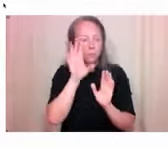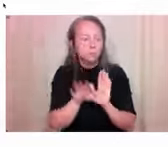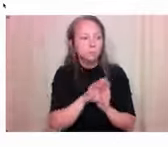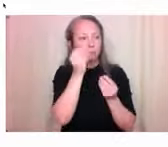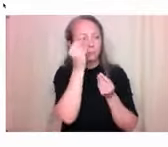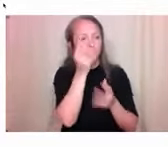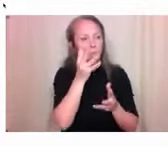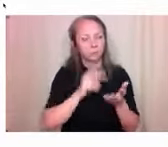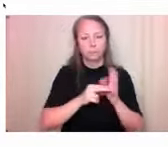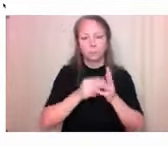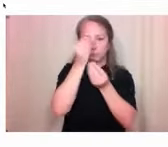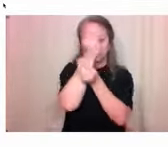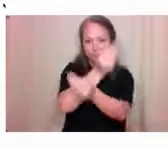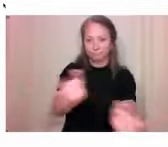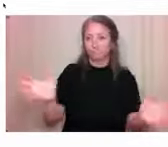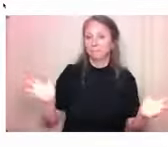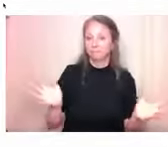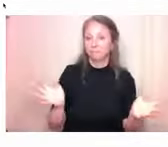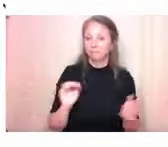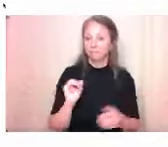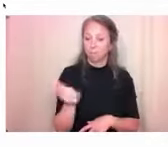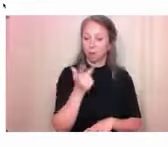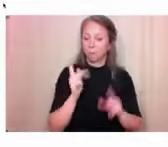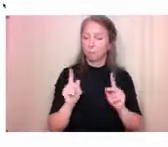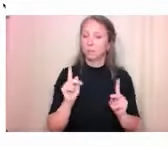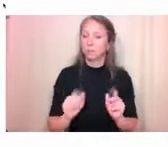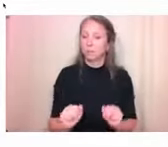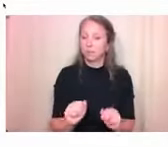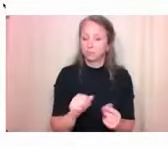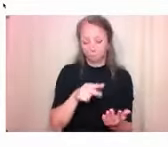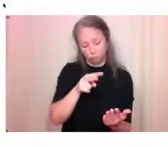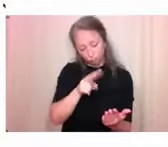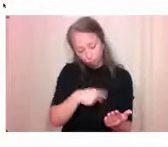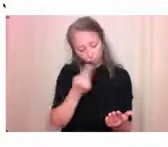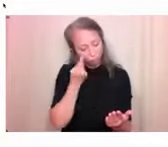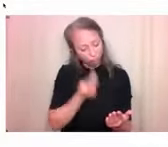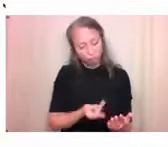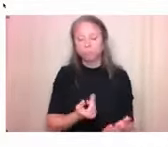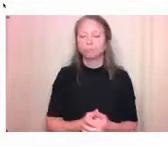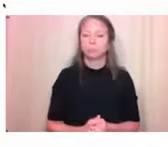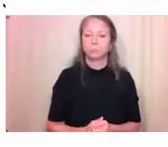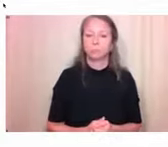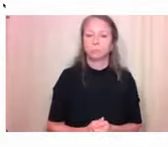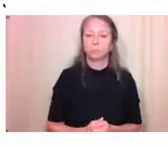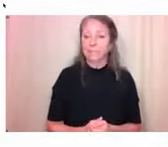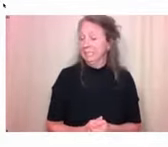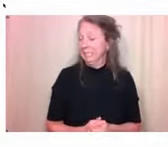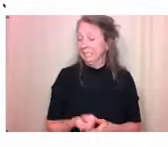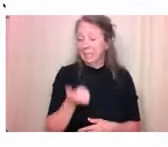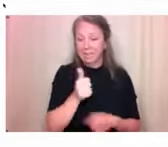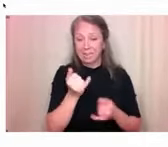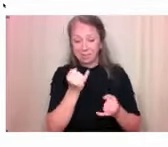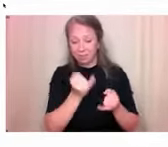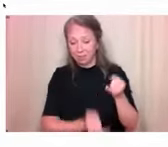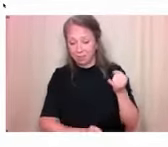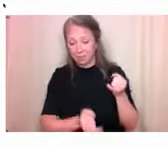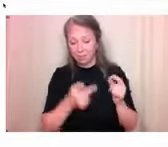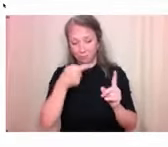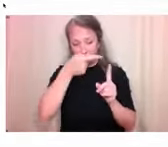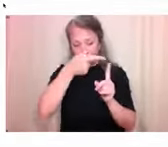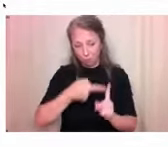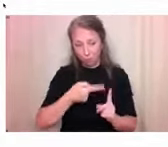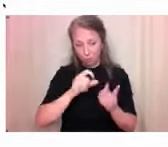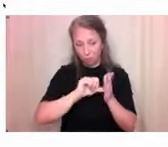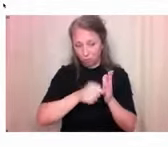um, thank you so much for joining us today. Any final messages, anything you want to share or let, let everyone know about.